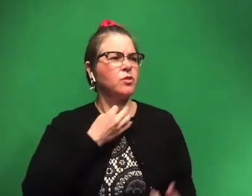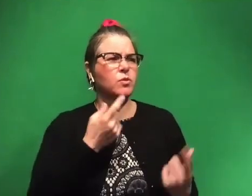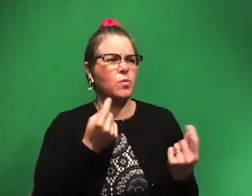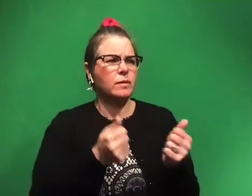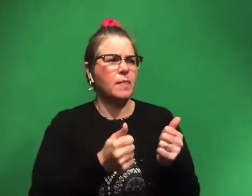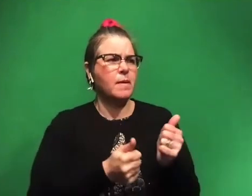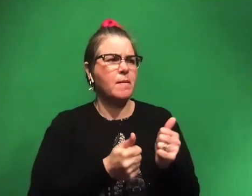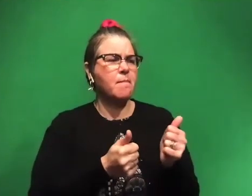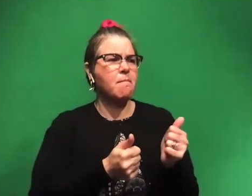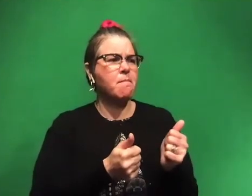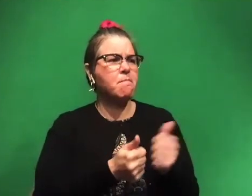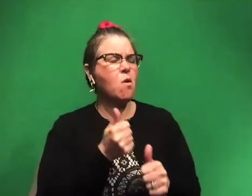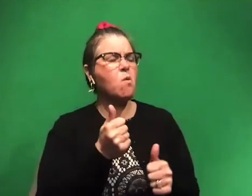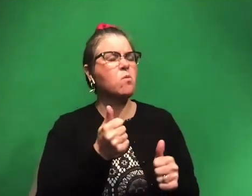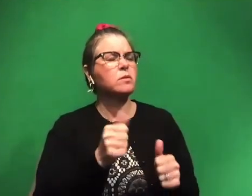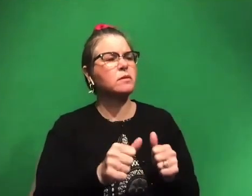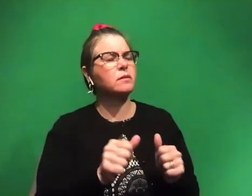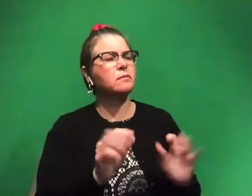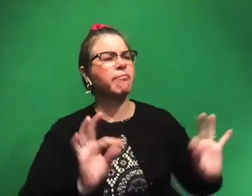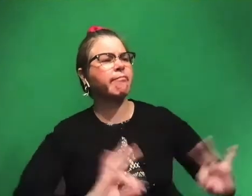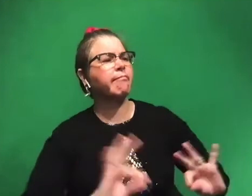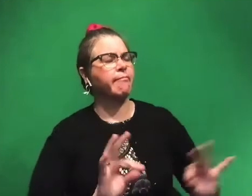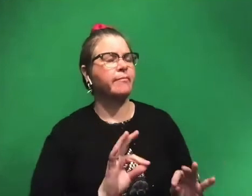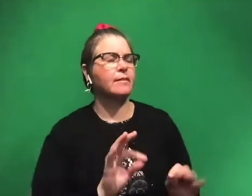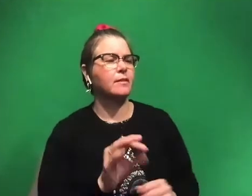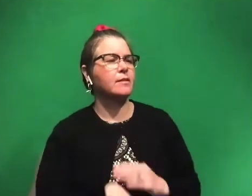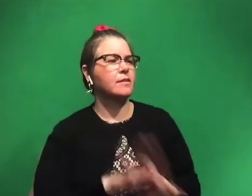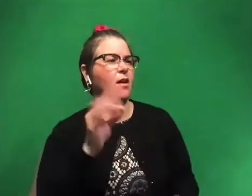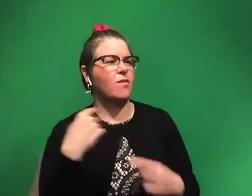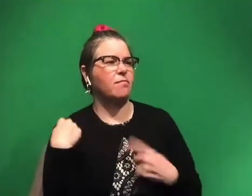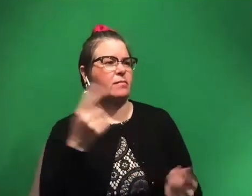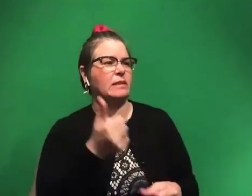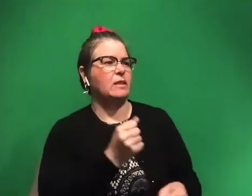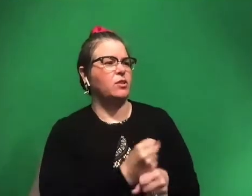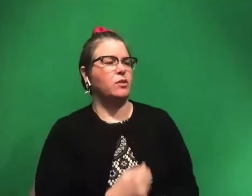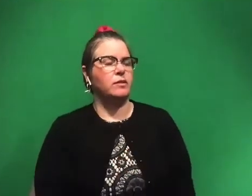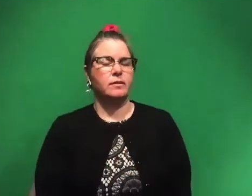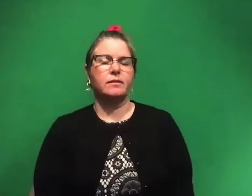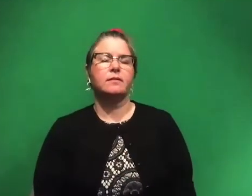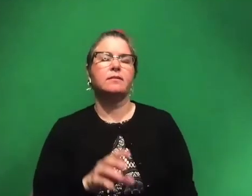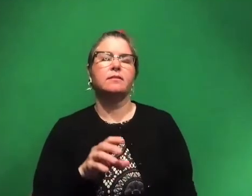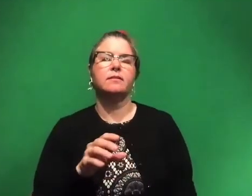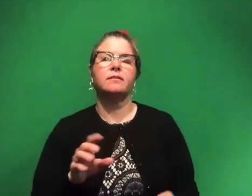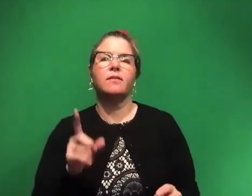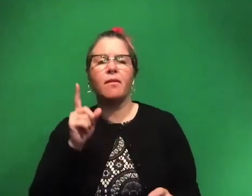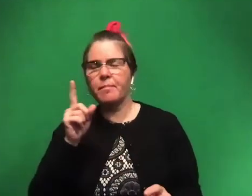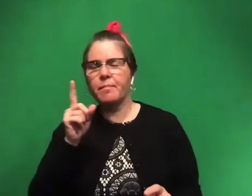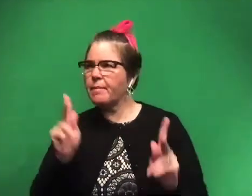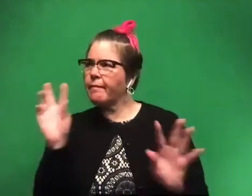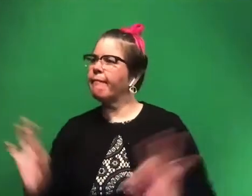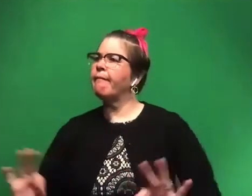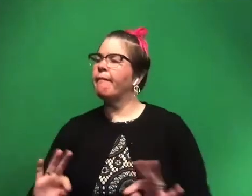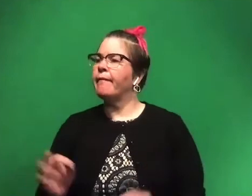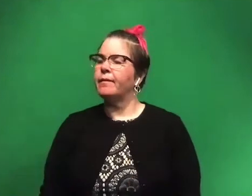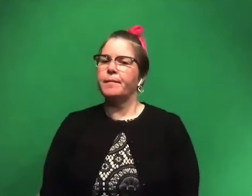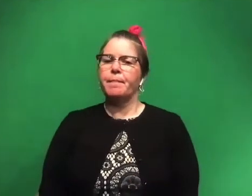underrated discovery in paleontology of the last decade? Underrated. So, uh,